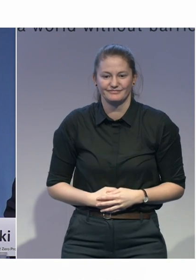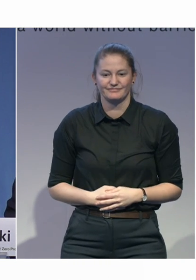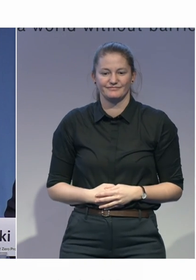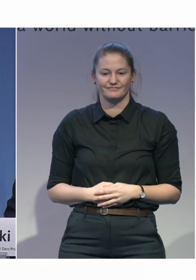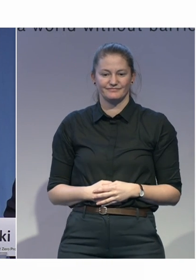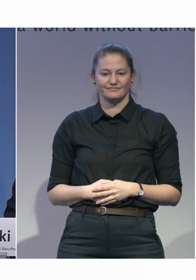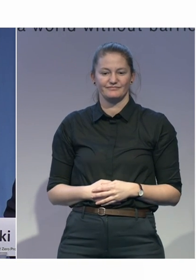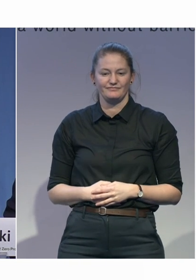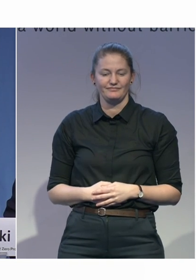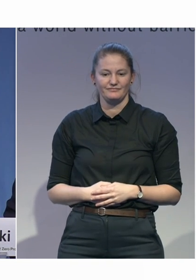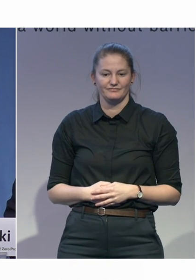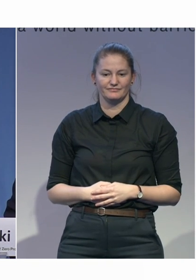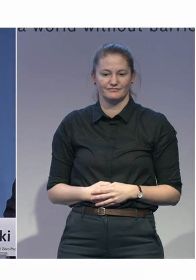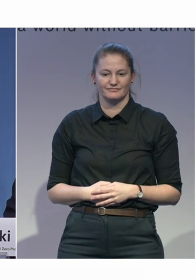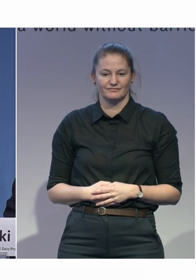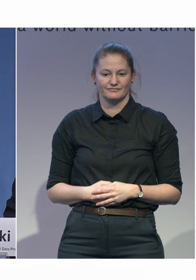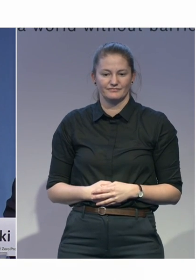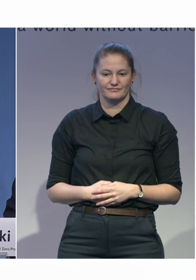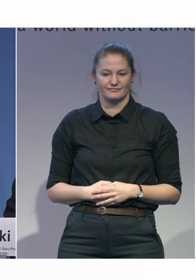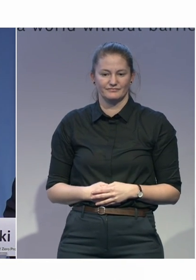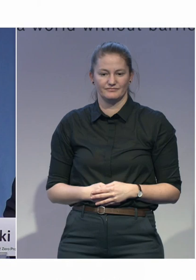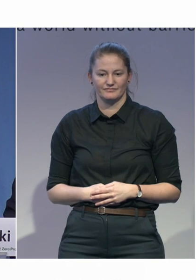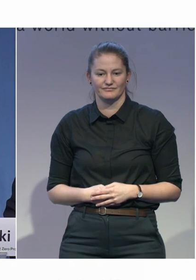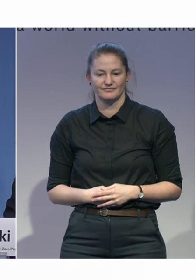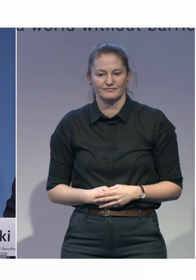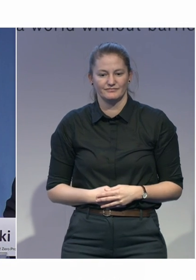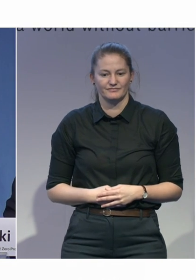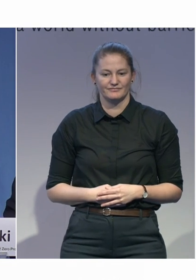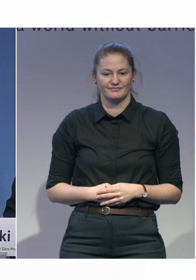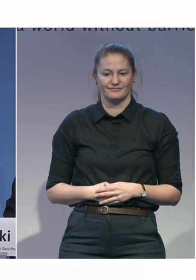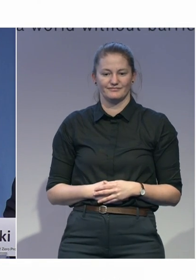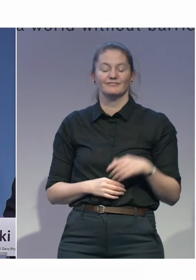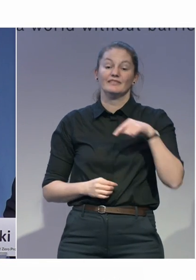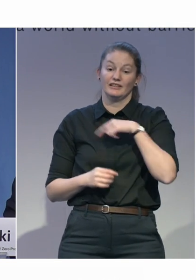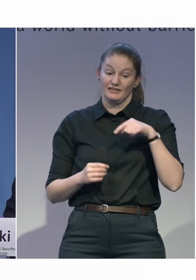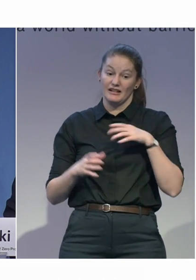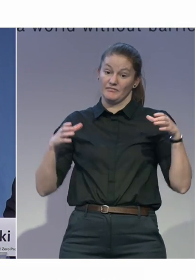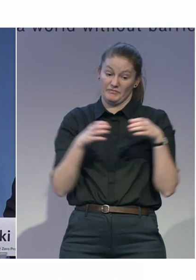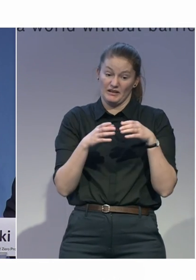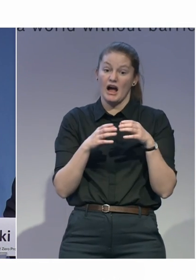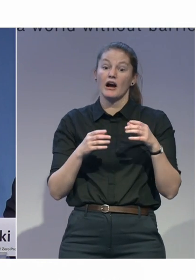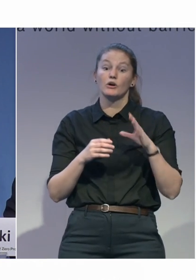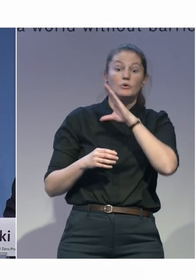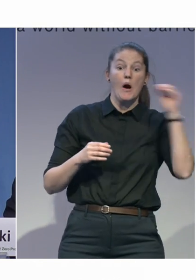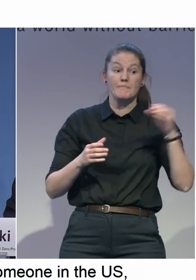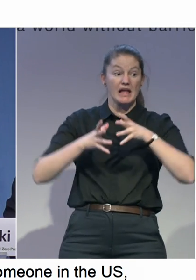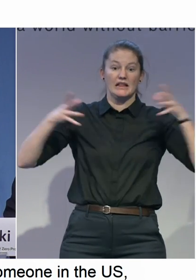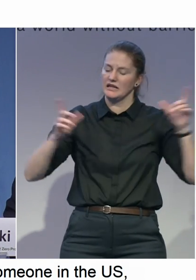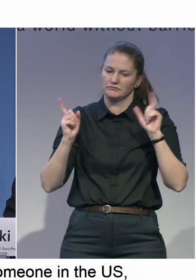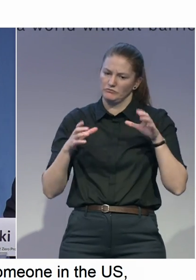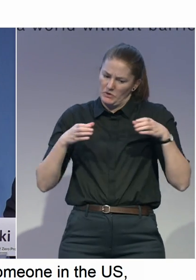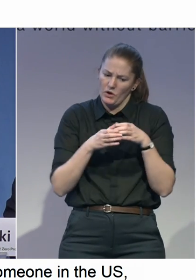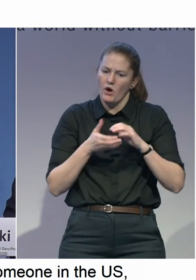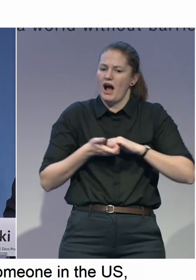big issues. So, challenges. So, Shigita, would you like to tell about some of the ways that you're addressing